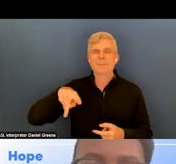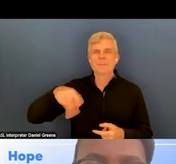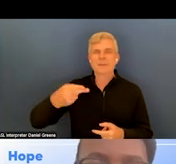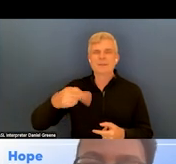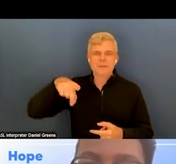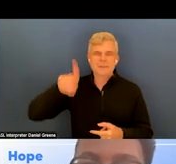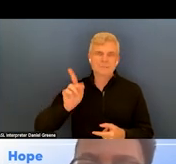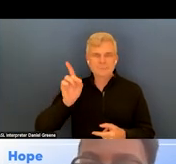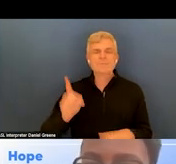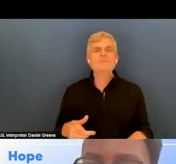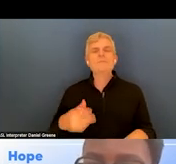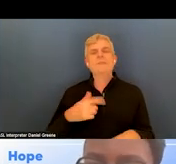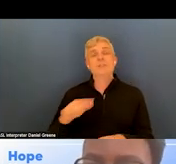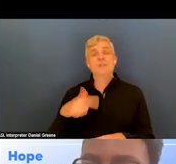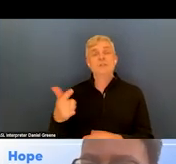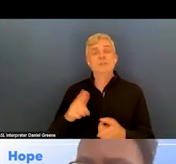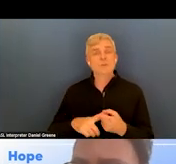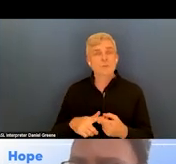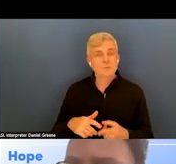to give us a federal update.